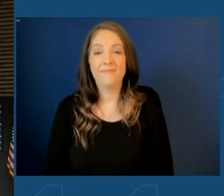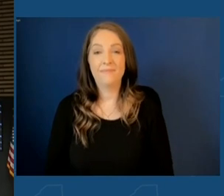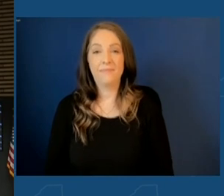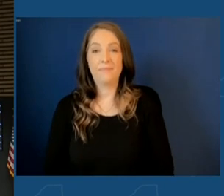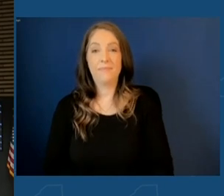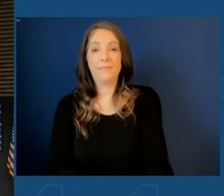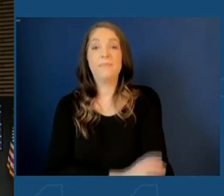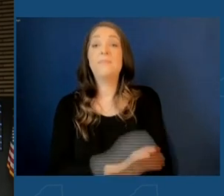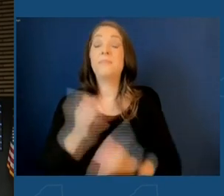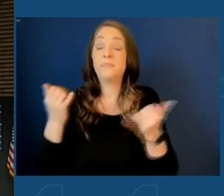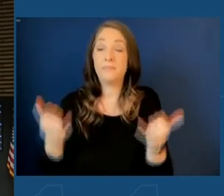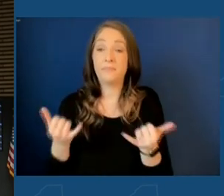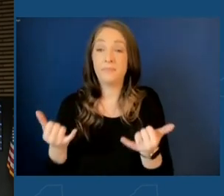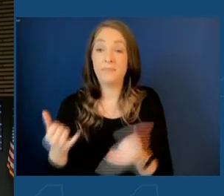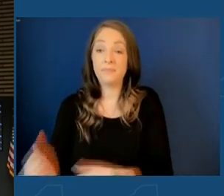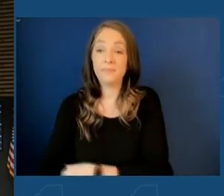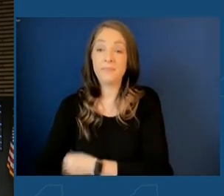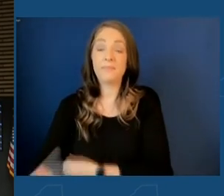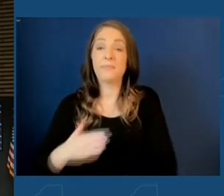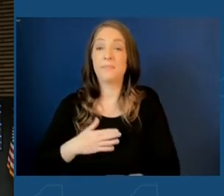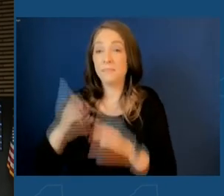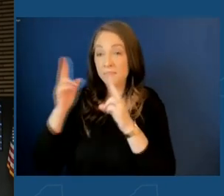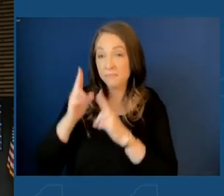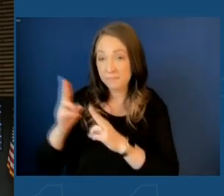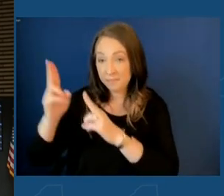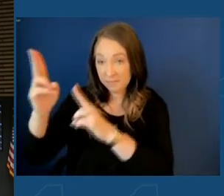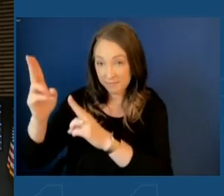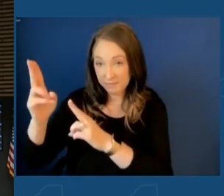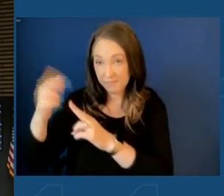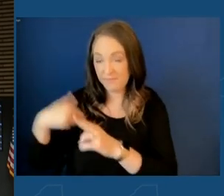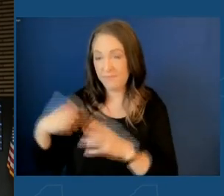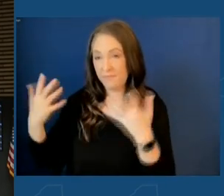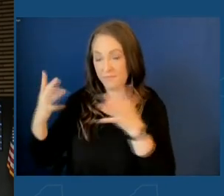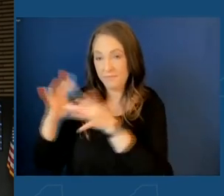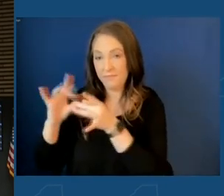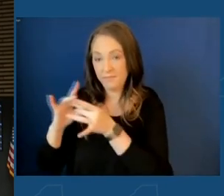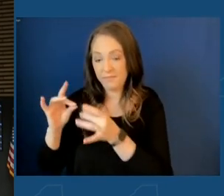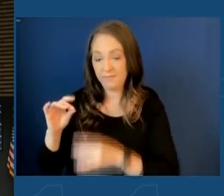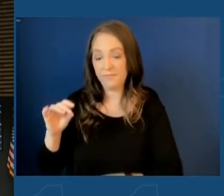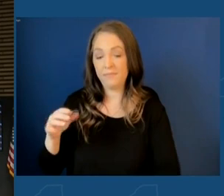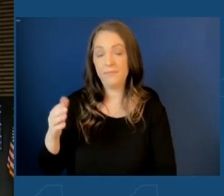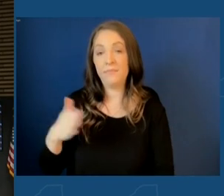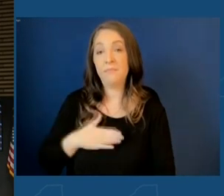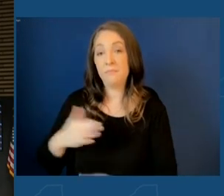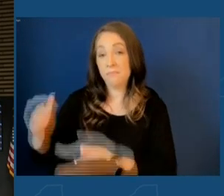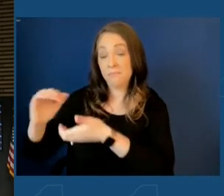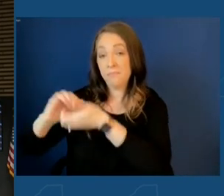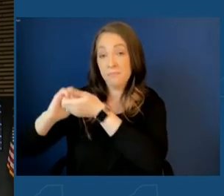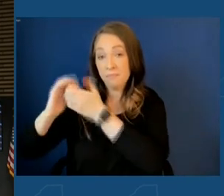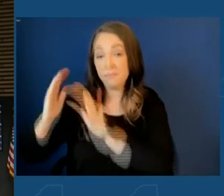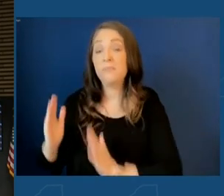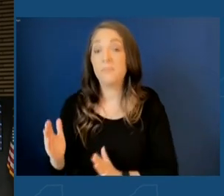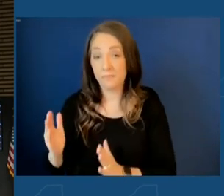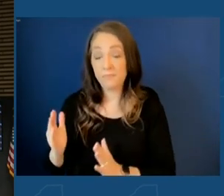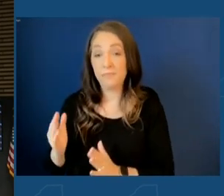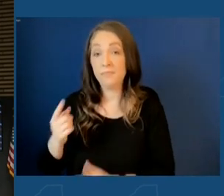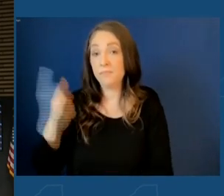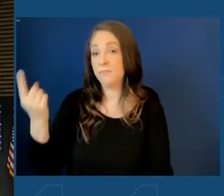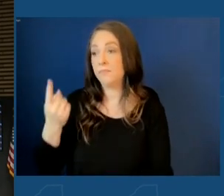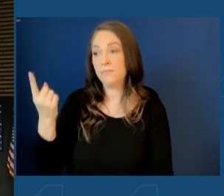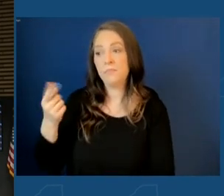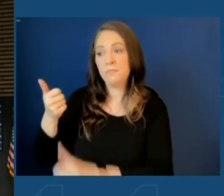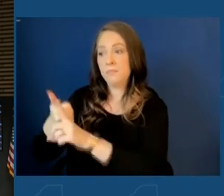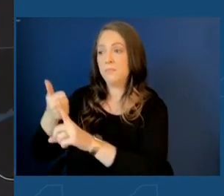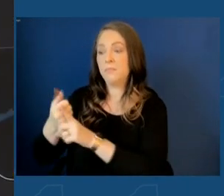And now, it is my honor, as I mentioned, to introduce my partner in this, somebody who has always